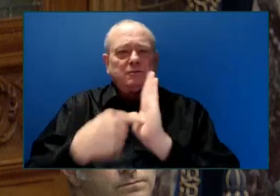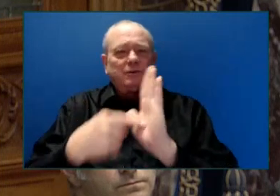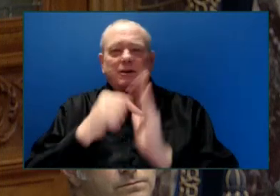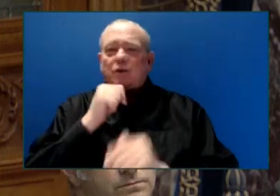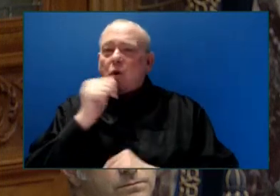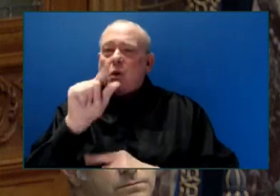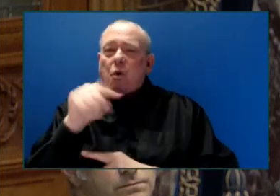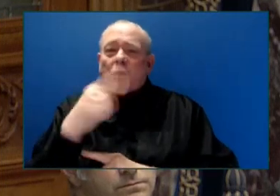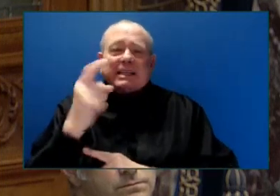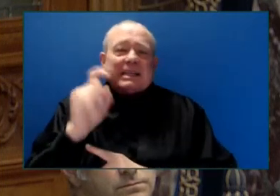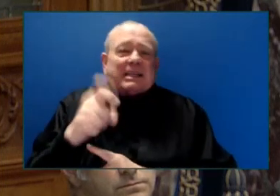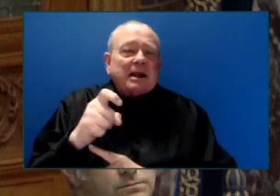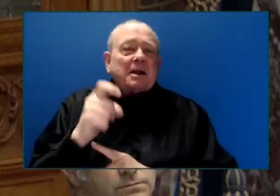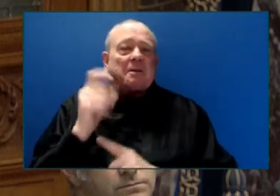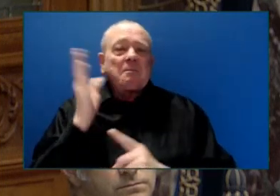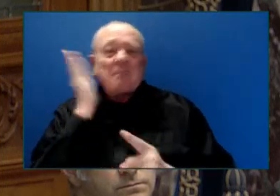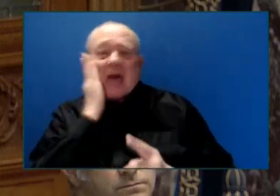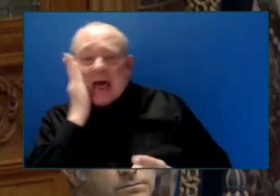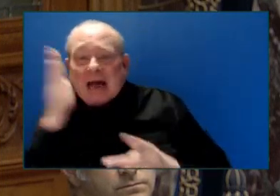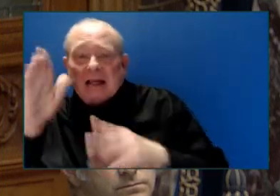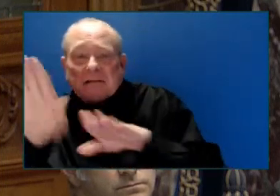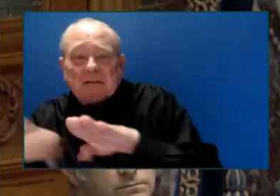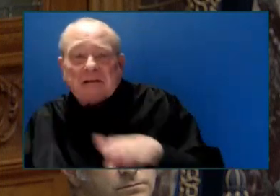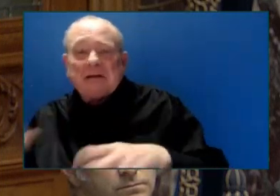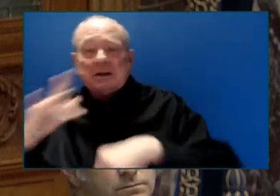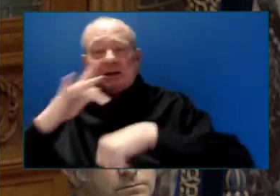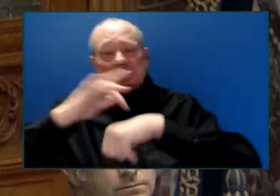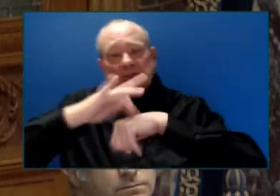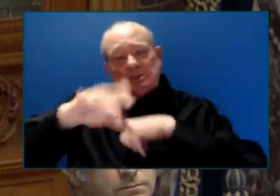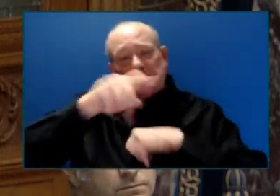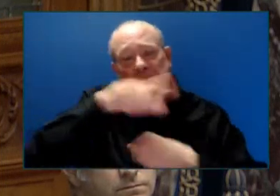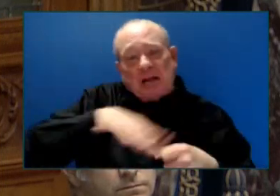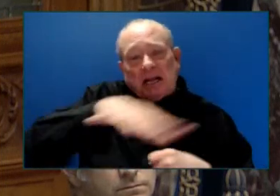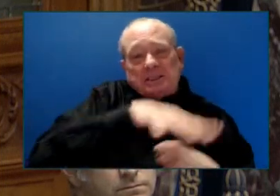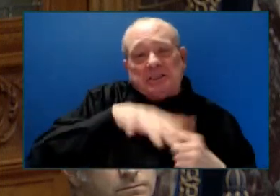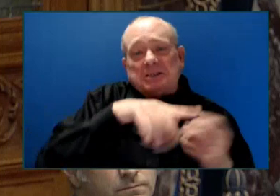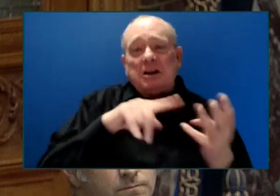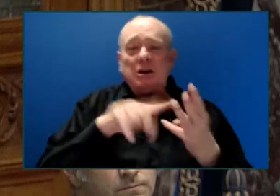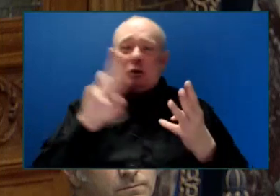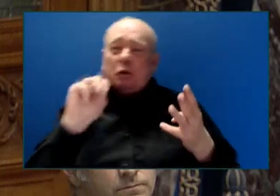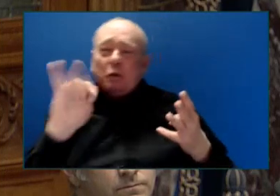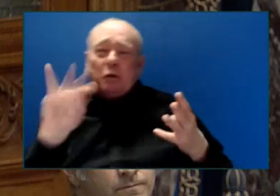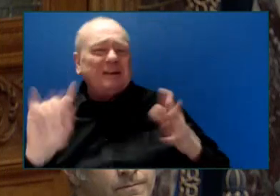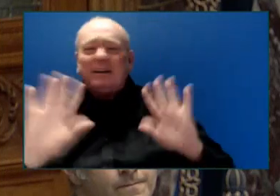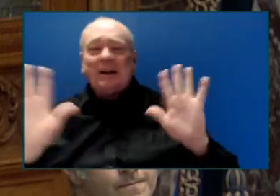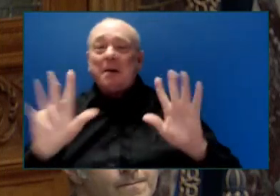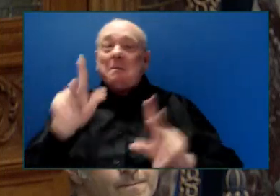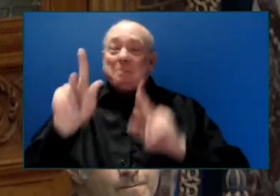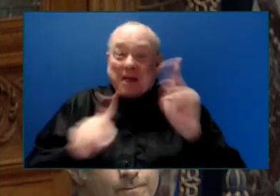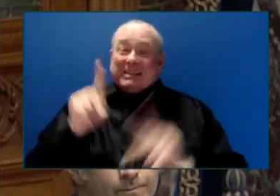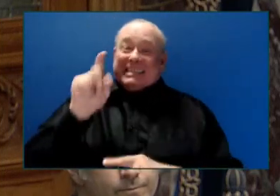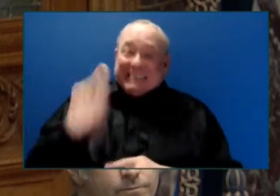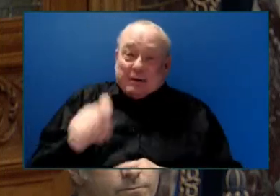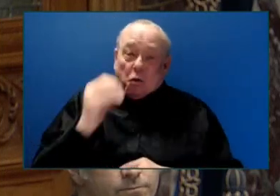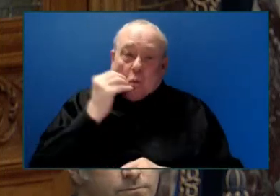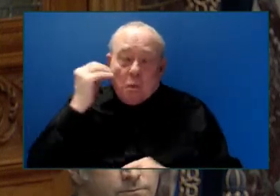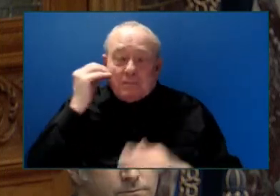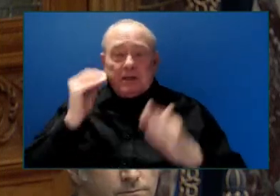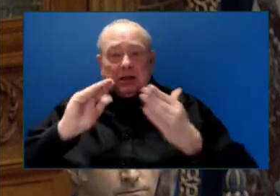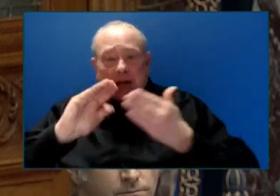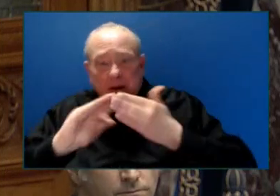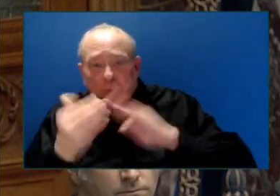encampments. People need homes. They need community. They need supports. And the communities that are doing this are